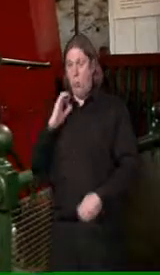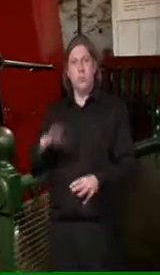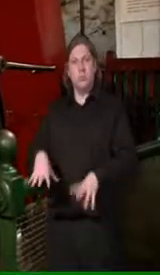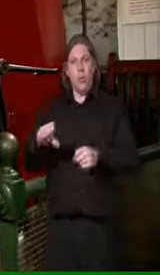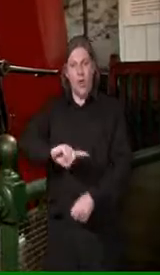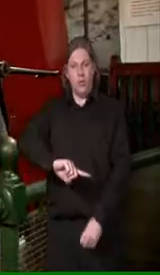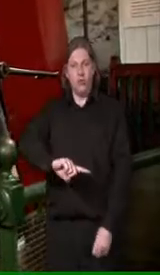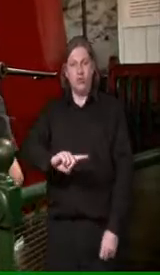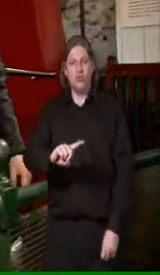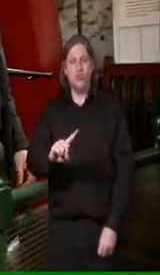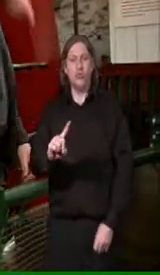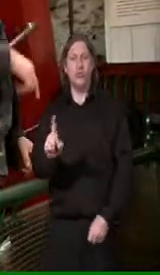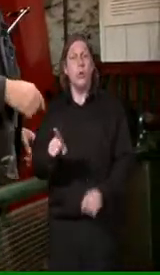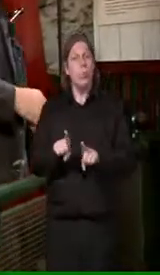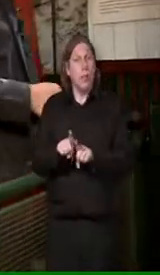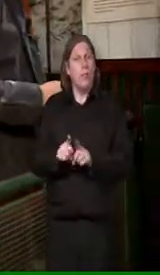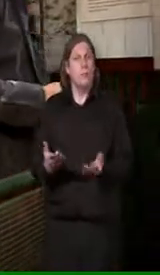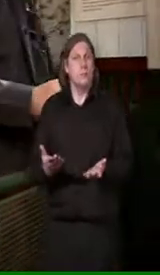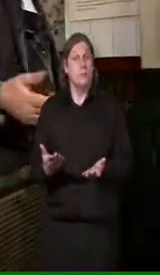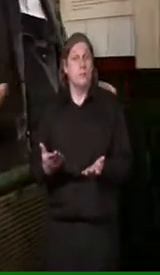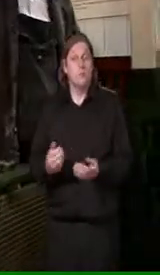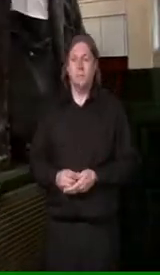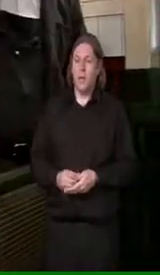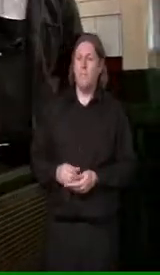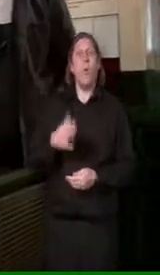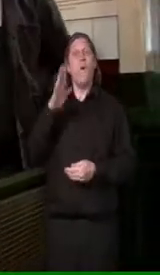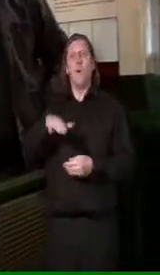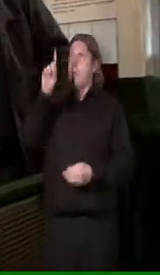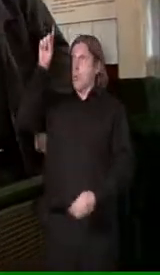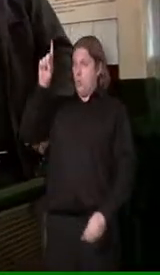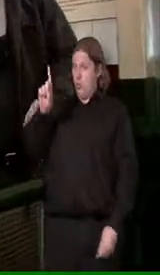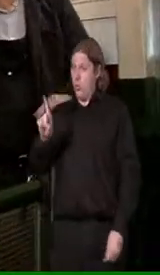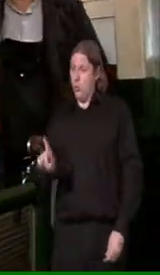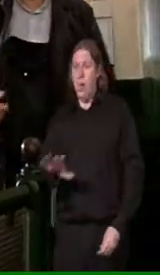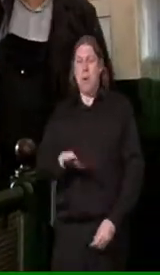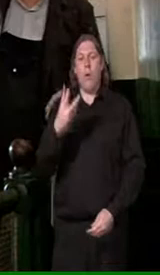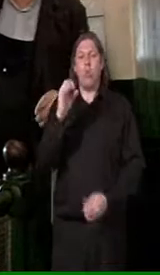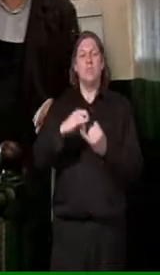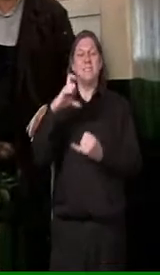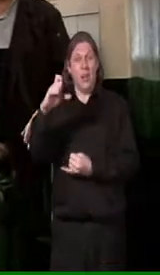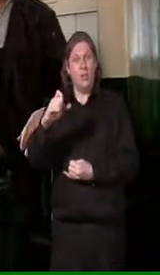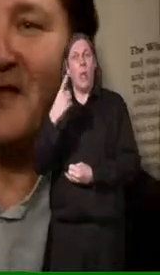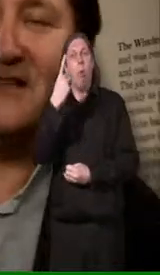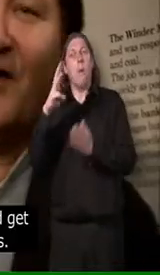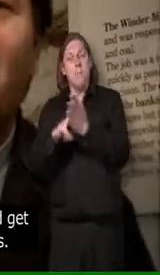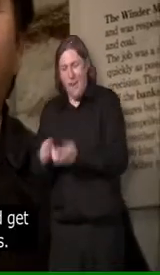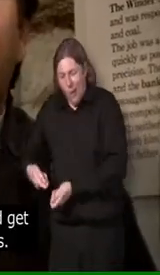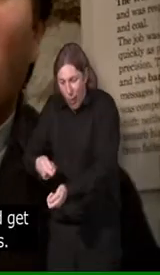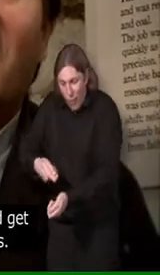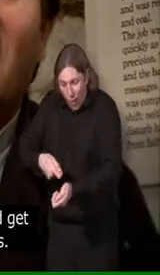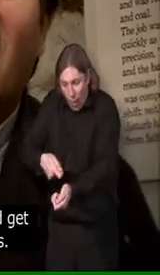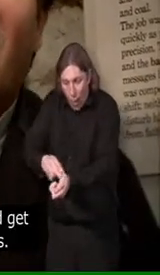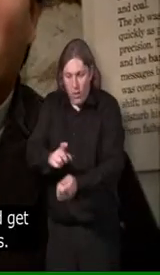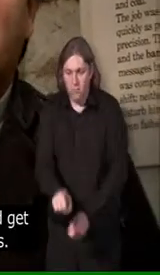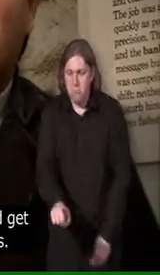It took approximately 30 seconds to go down, one minute to load, 30 seconds up, one minute to load. It's a very busy